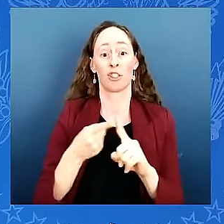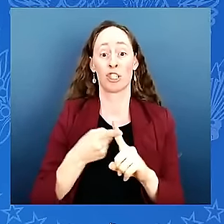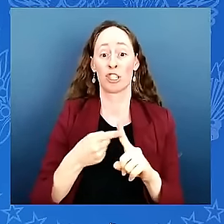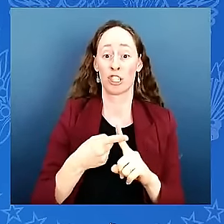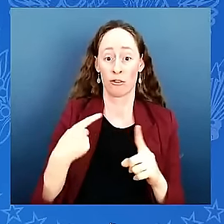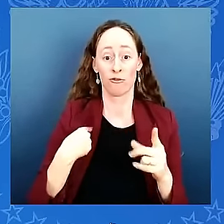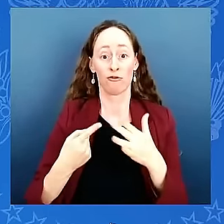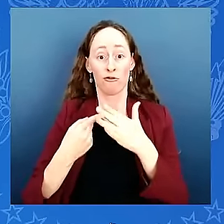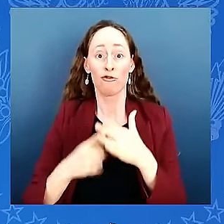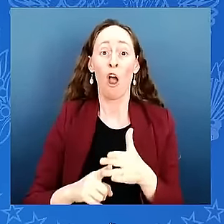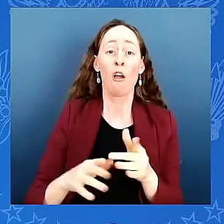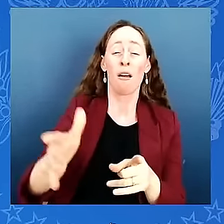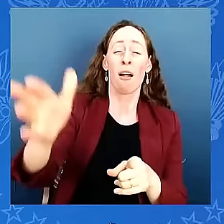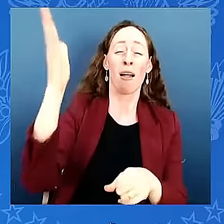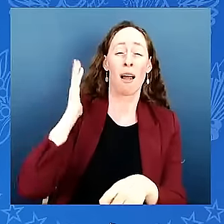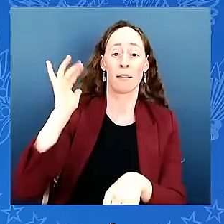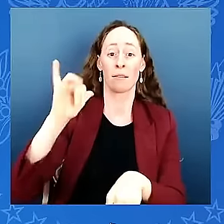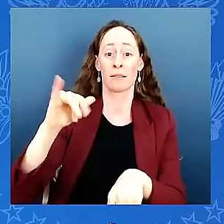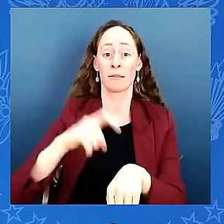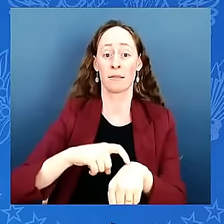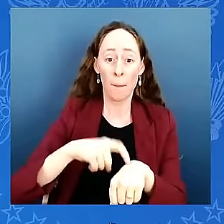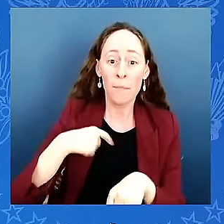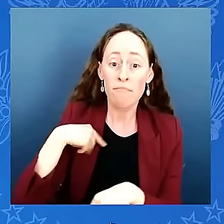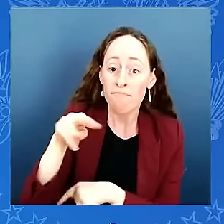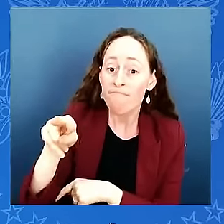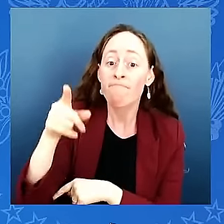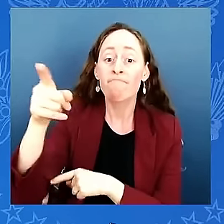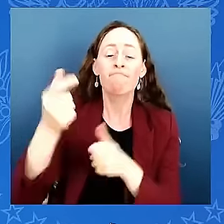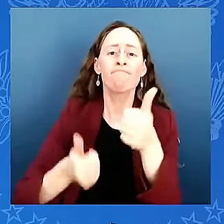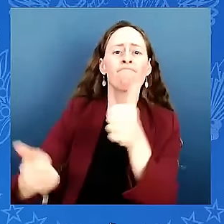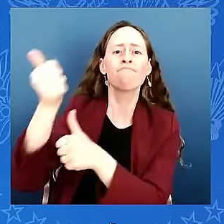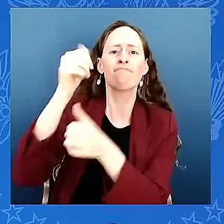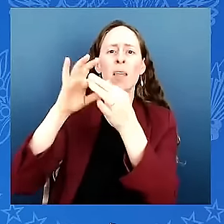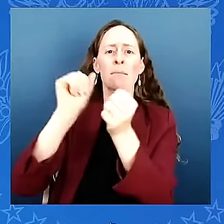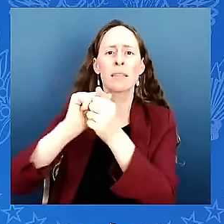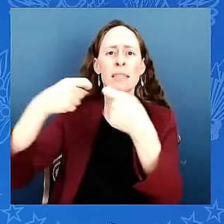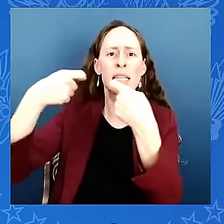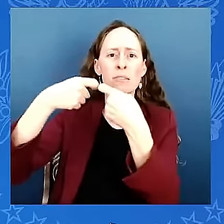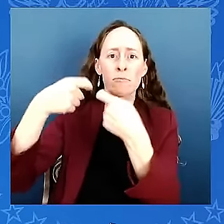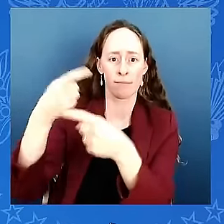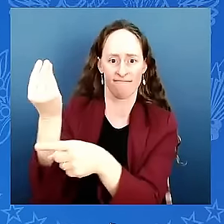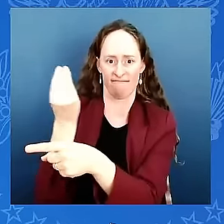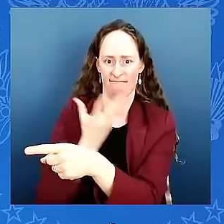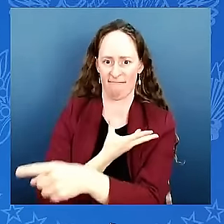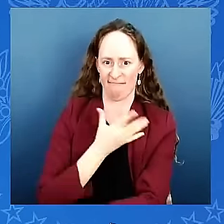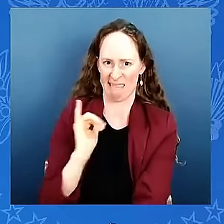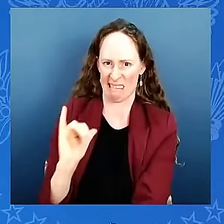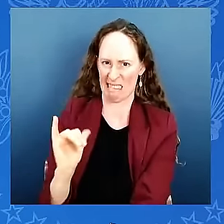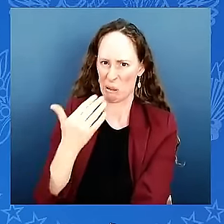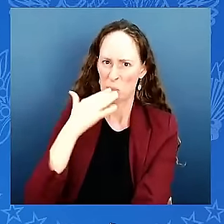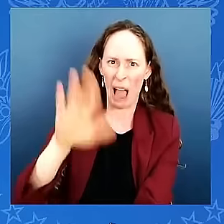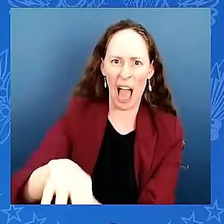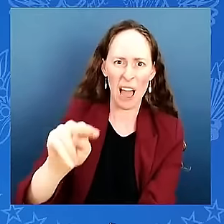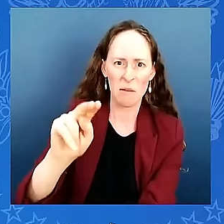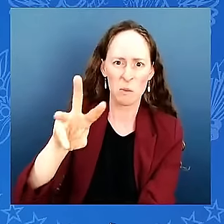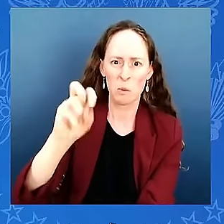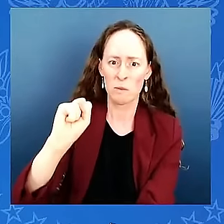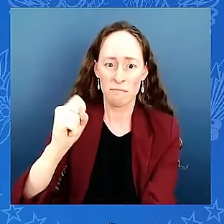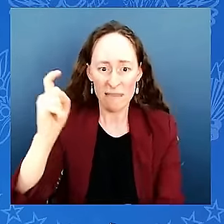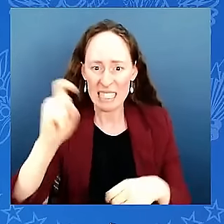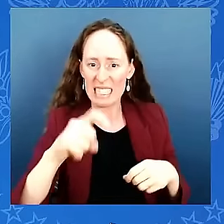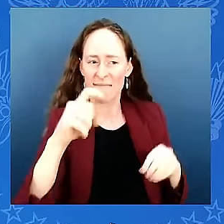bad news uh we didn't we needed a new well and i knew our tribal budget was already